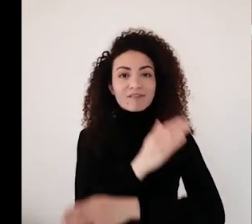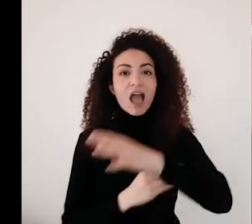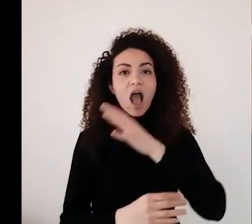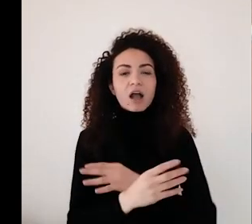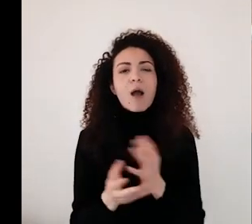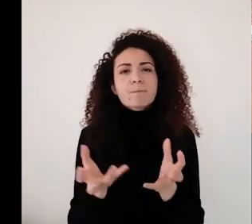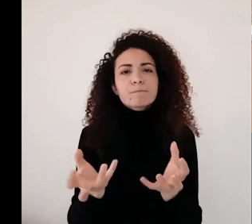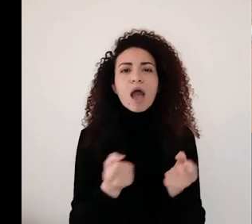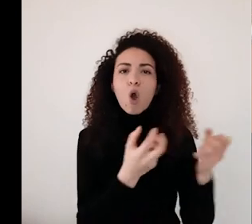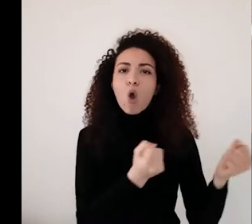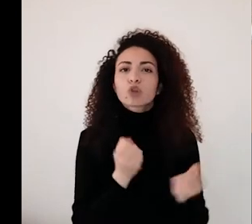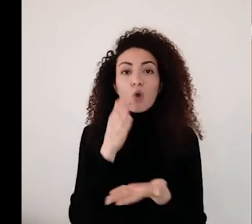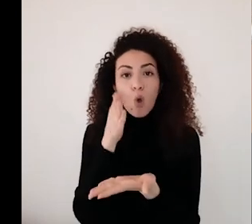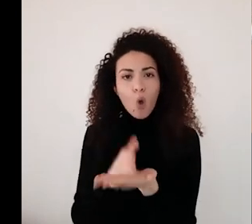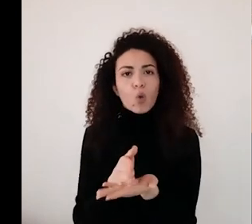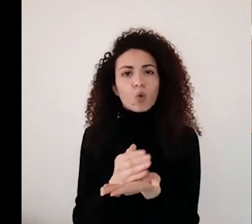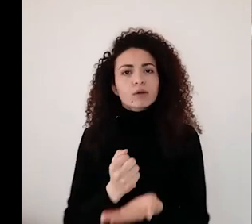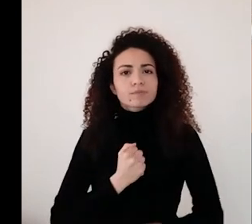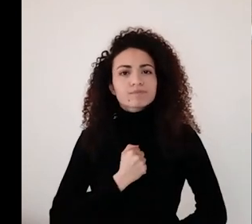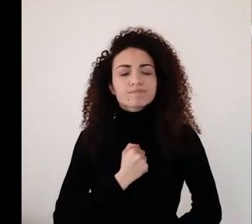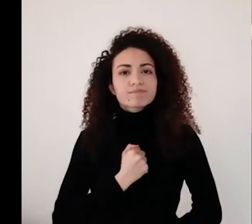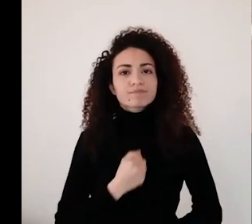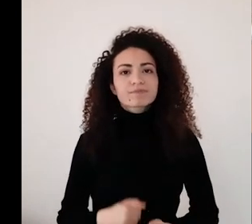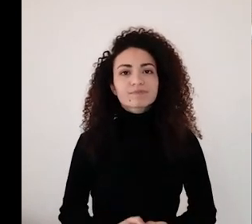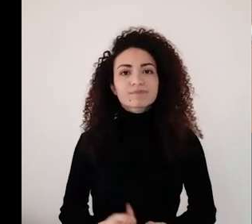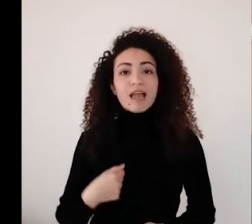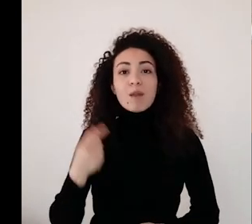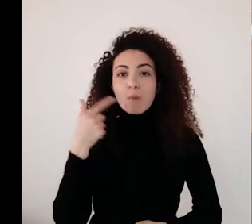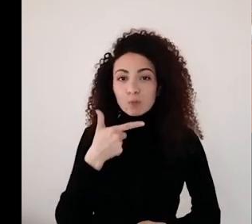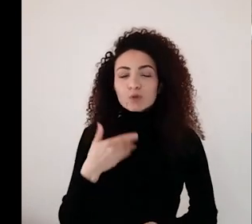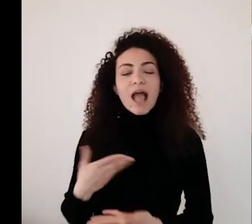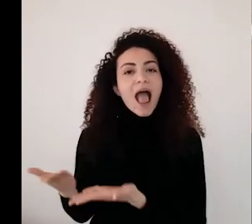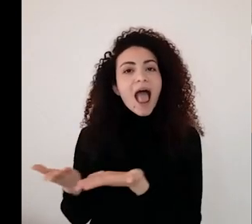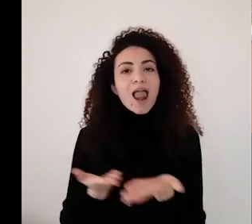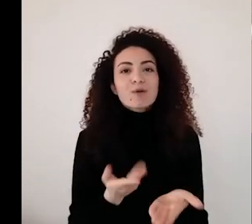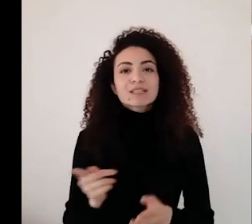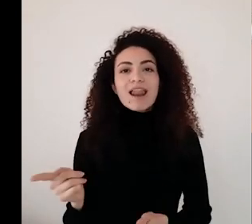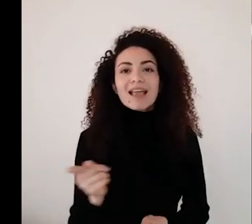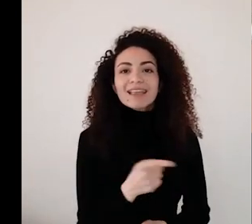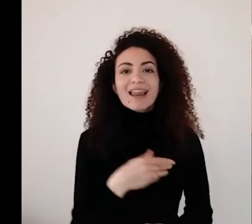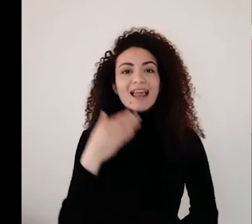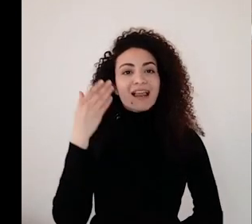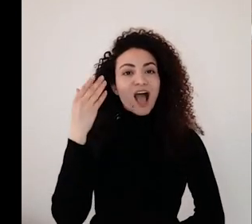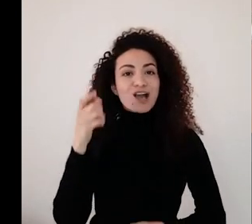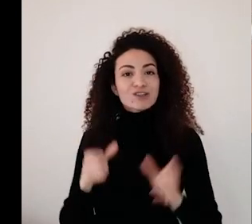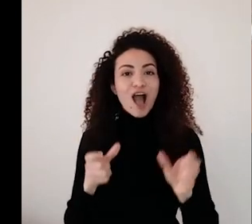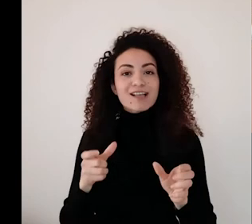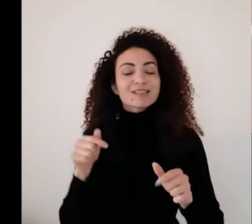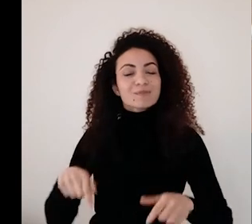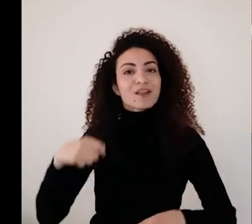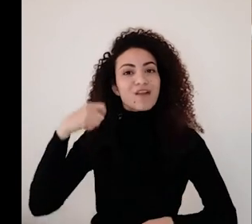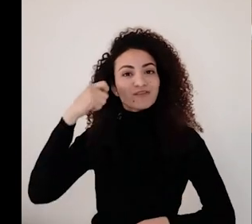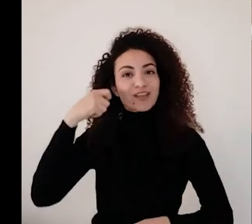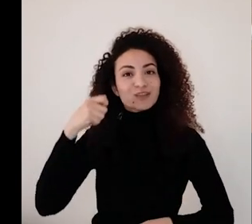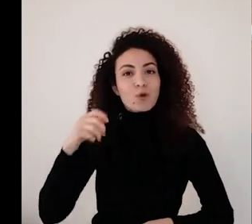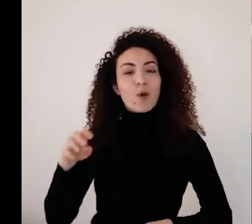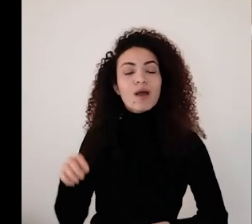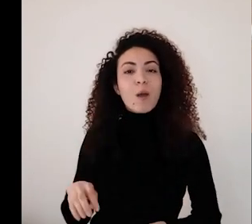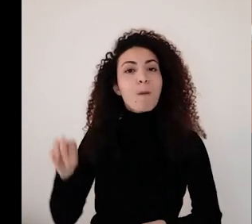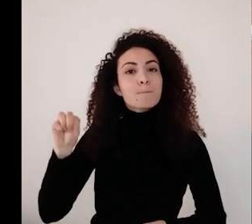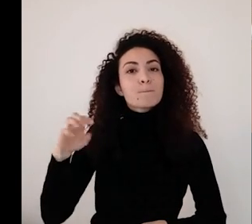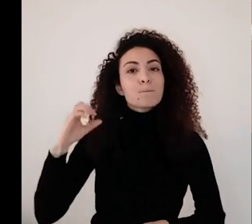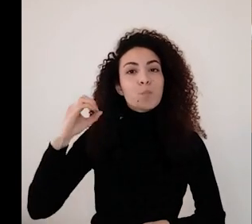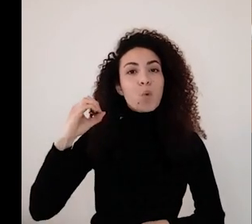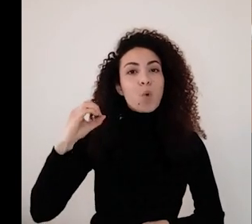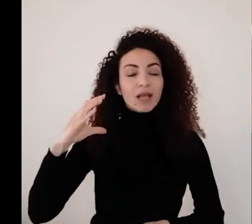again, it was such an honor for me to welcome everyone to this powerful MOOC. And as we say in our leadership programs,